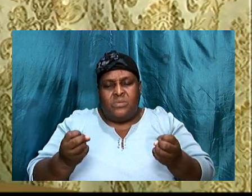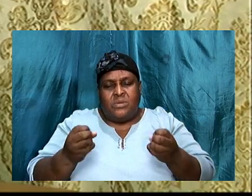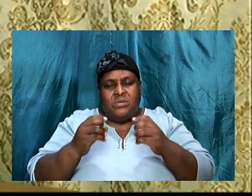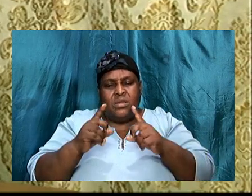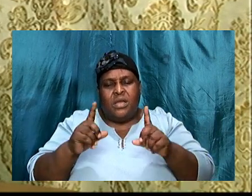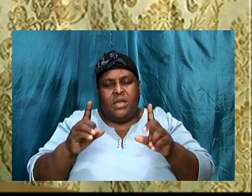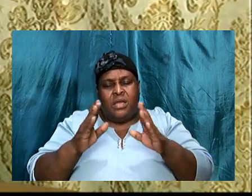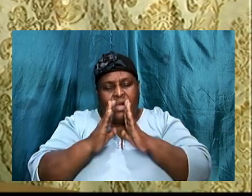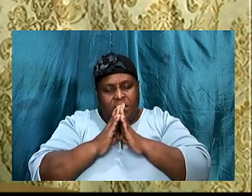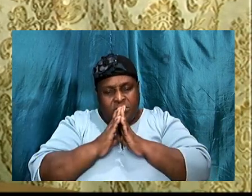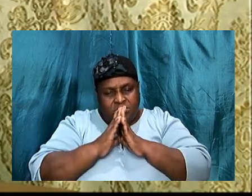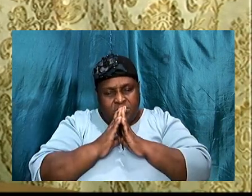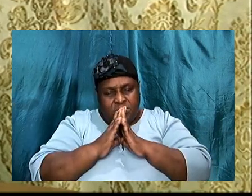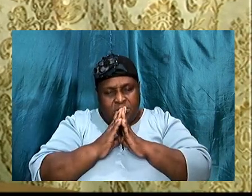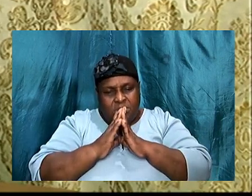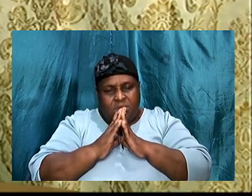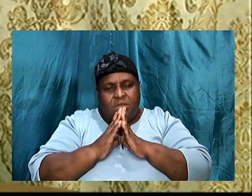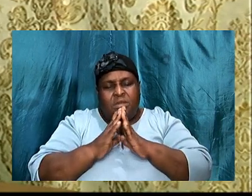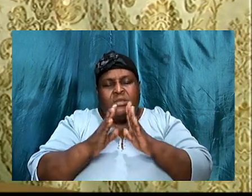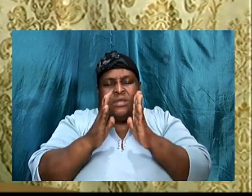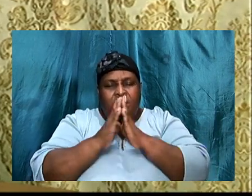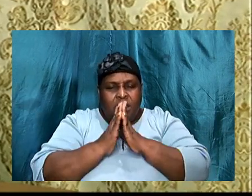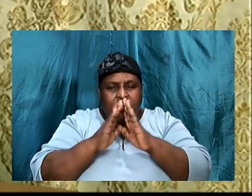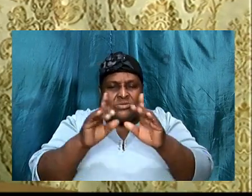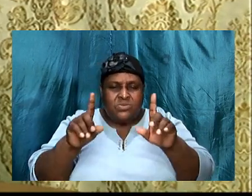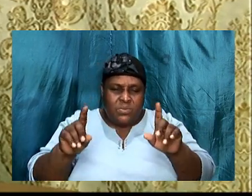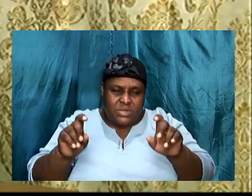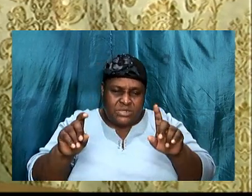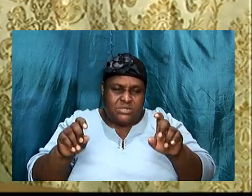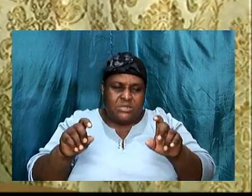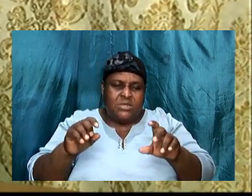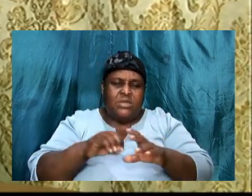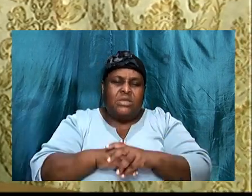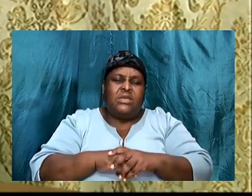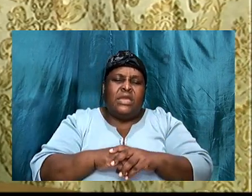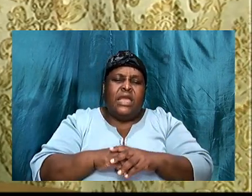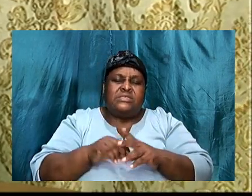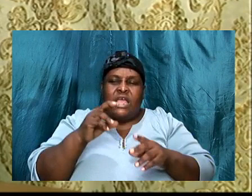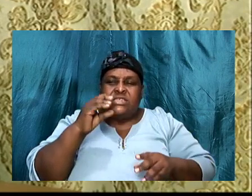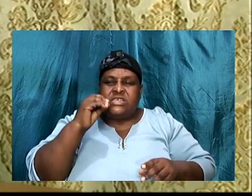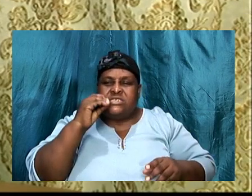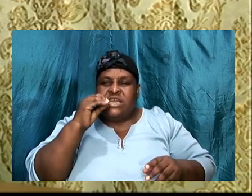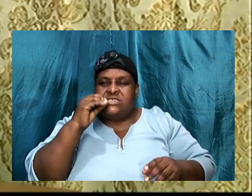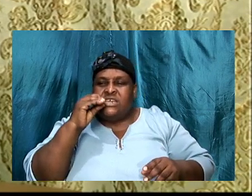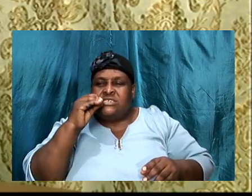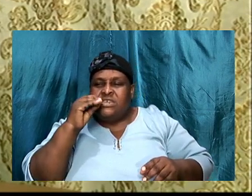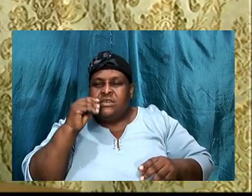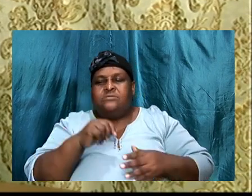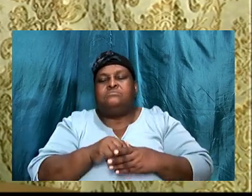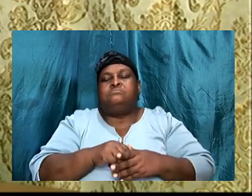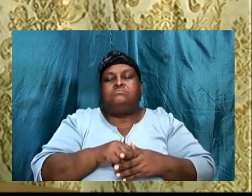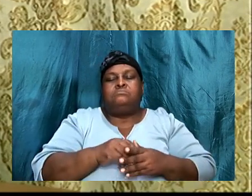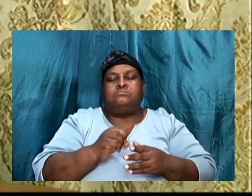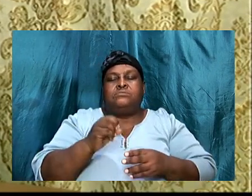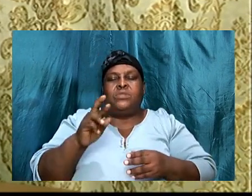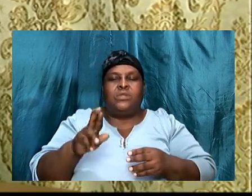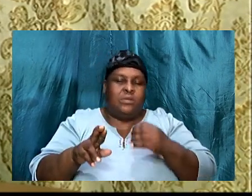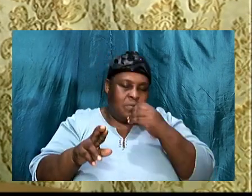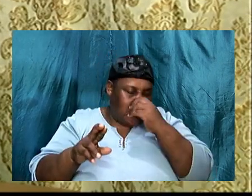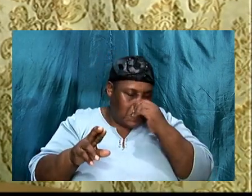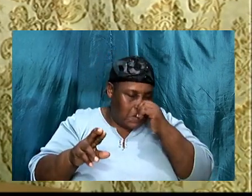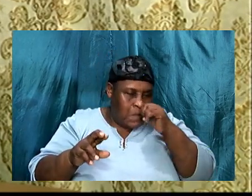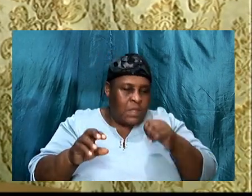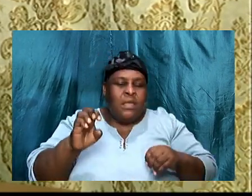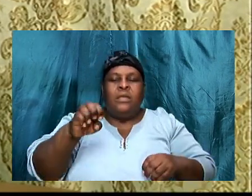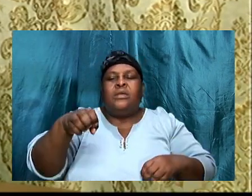am going to tell us that we can ask our questions in the chat or we can email